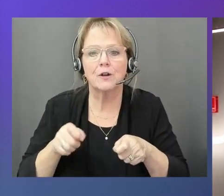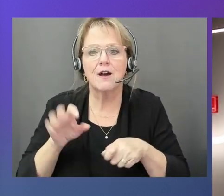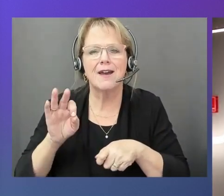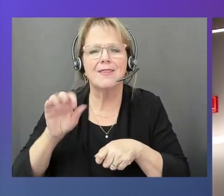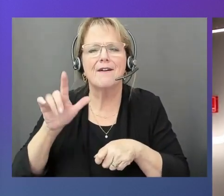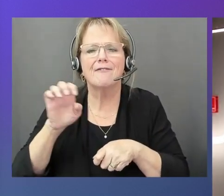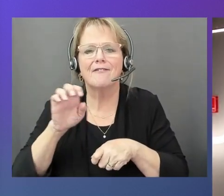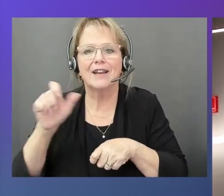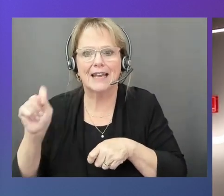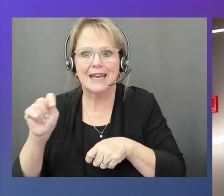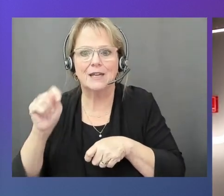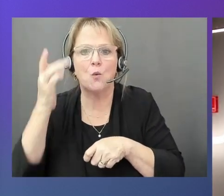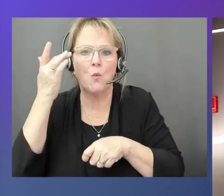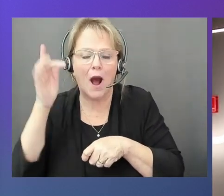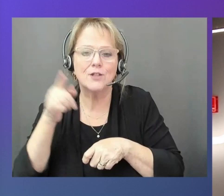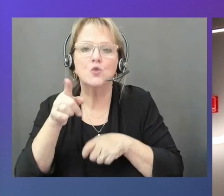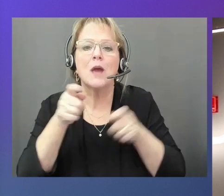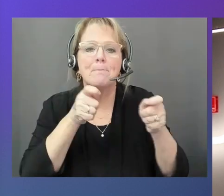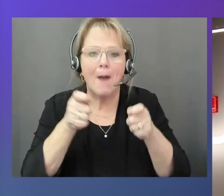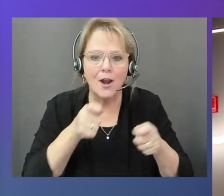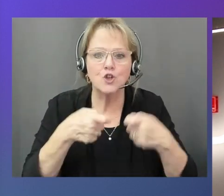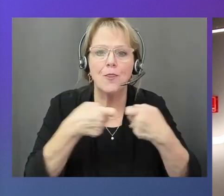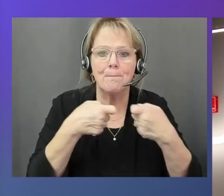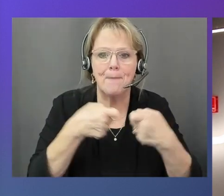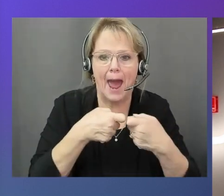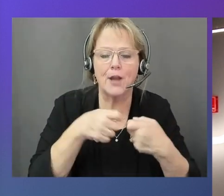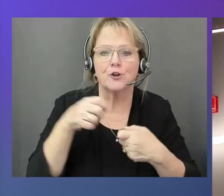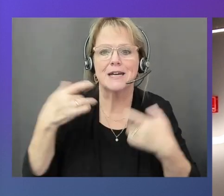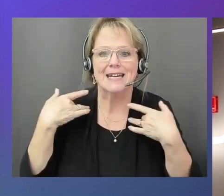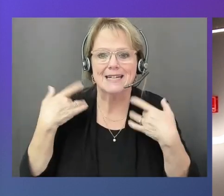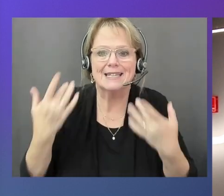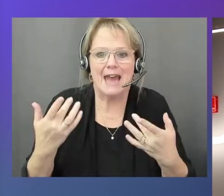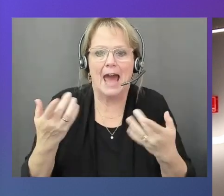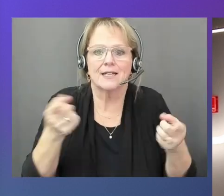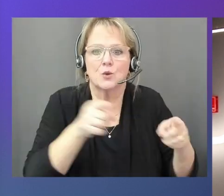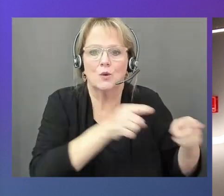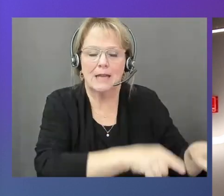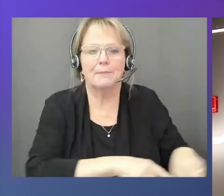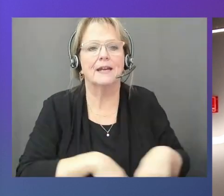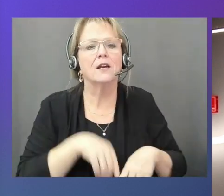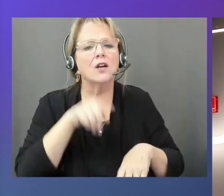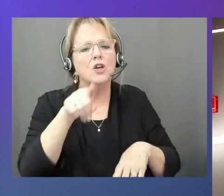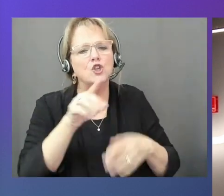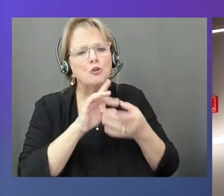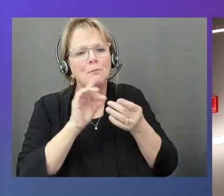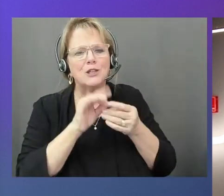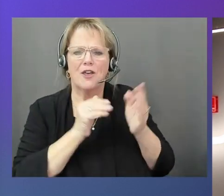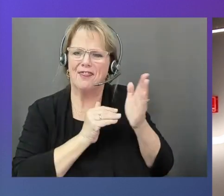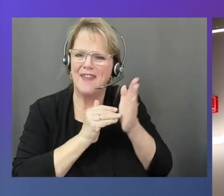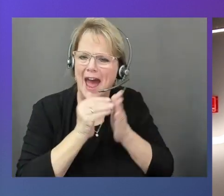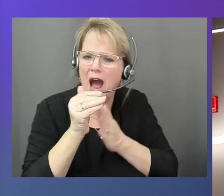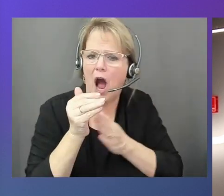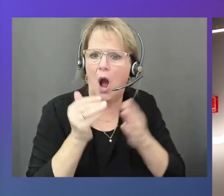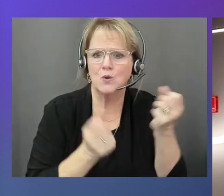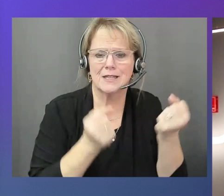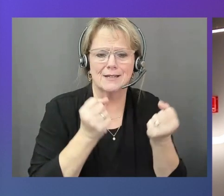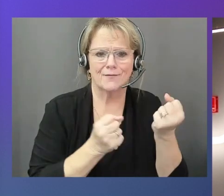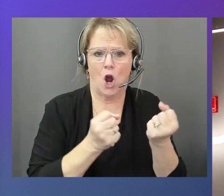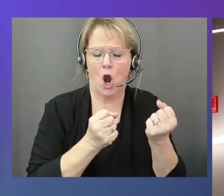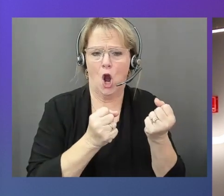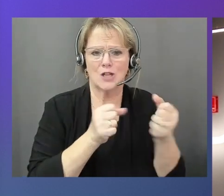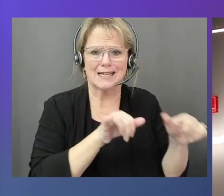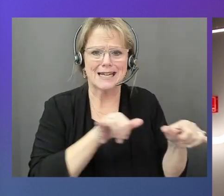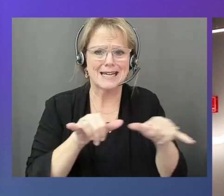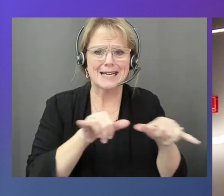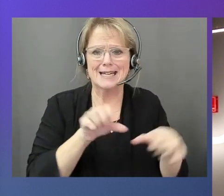you mentioned about simulating thousands of cars. Right. And then what are you going to do with